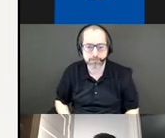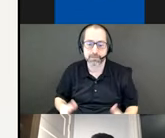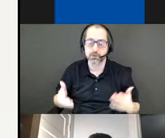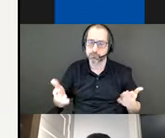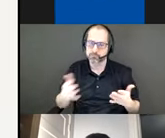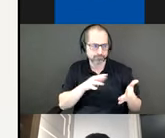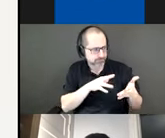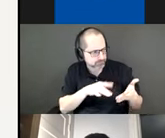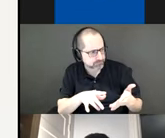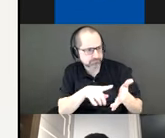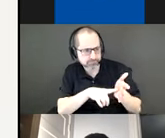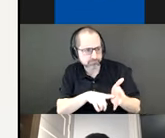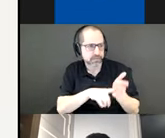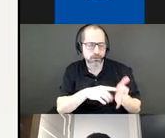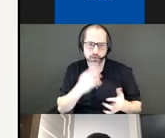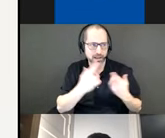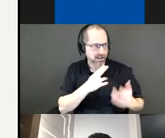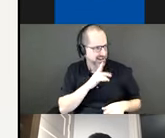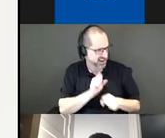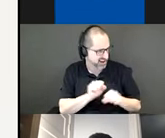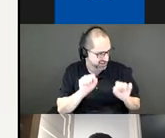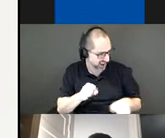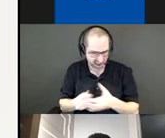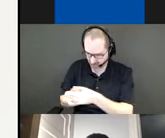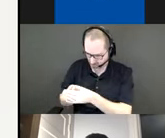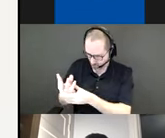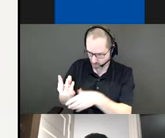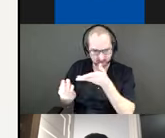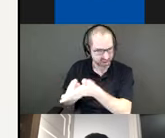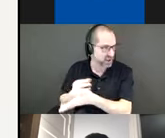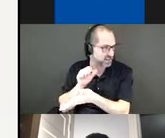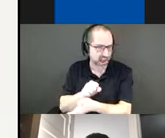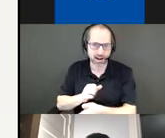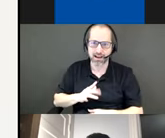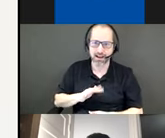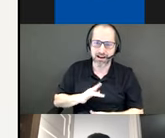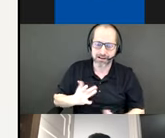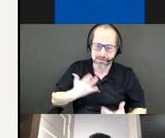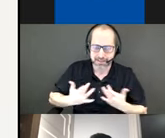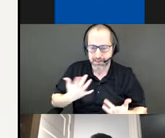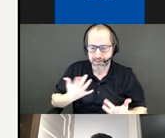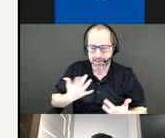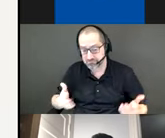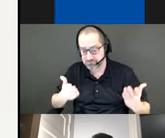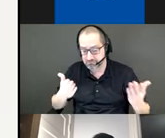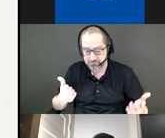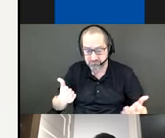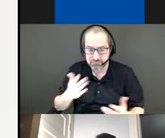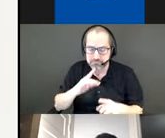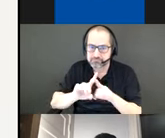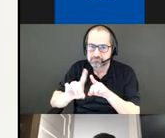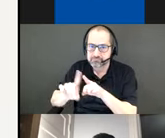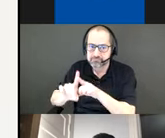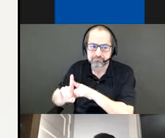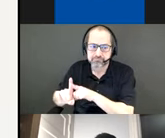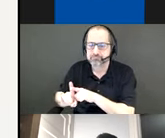life can happen and that we can bring nature to that space and so the proposition is for a series of interspecies